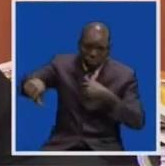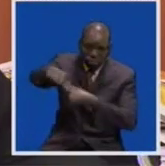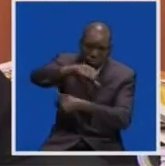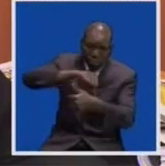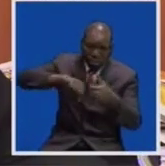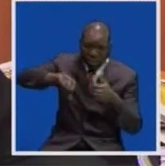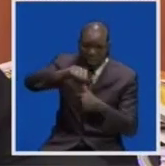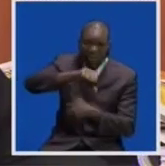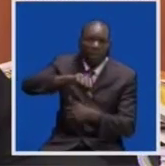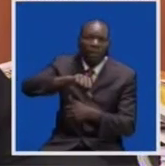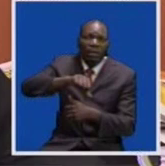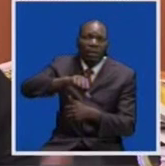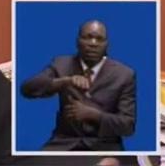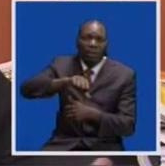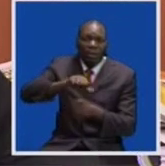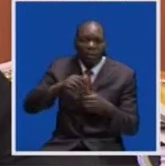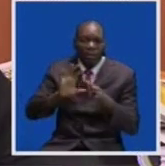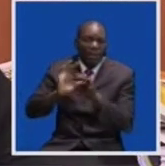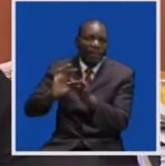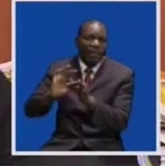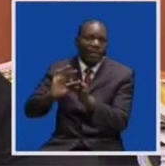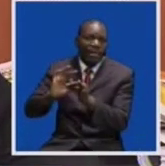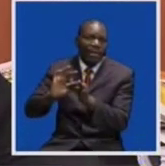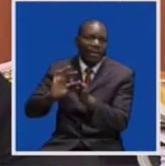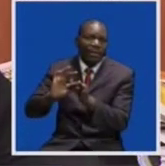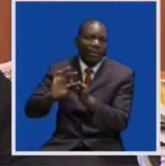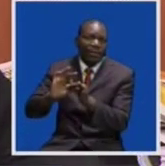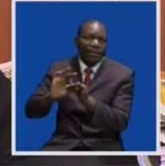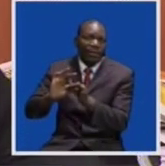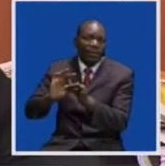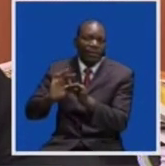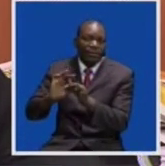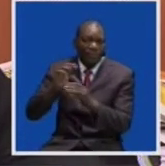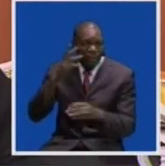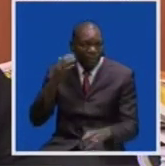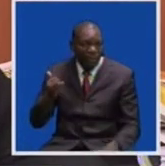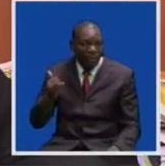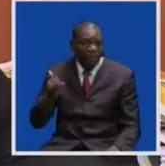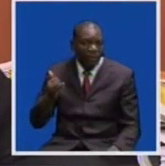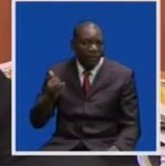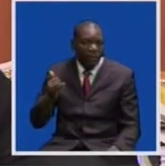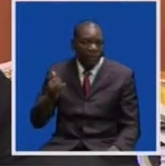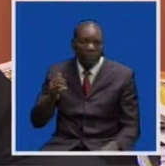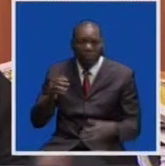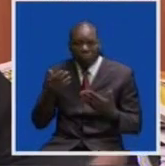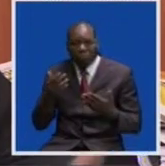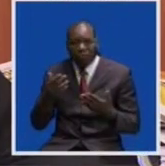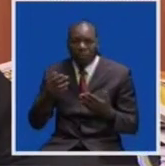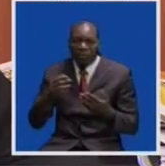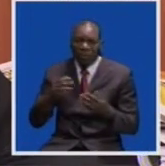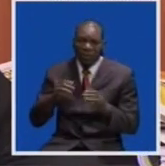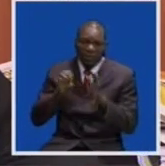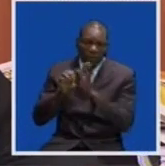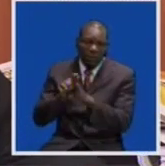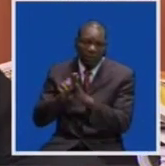it is also a link, I should say, in that for those that are coming through, for instance,